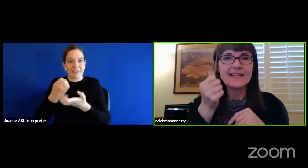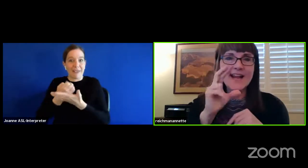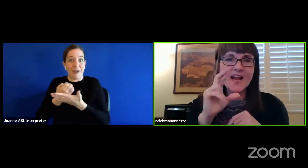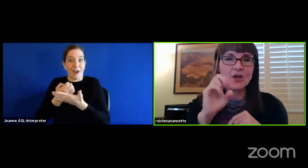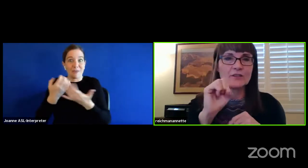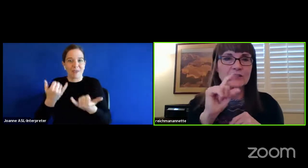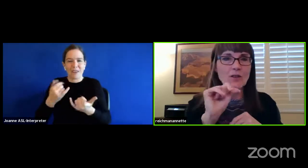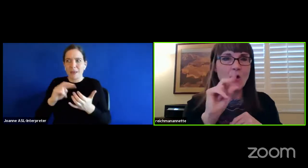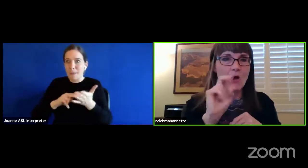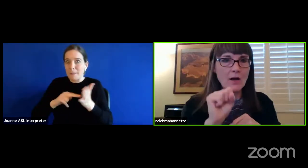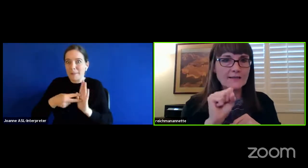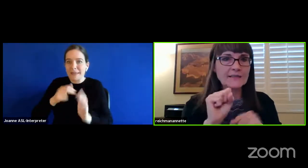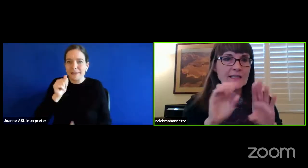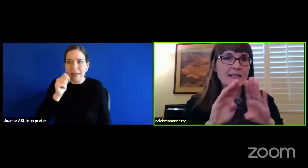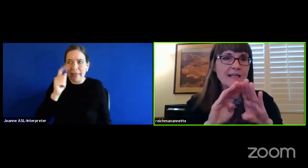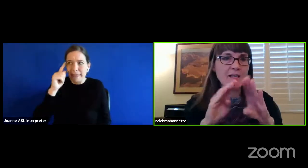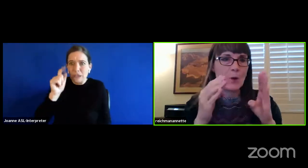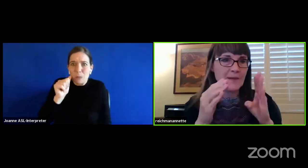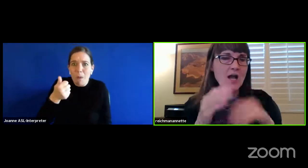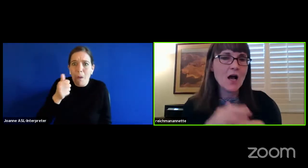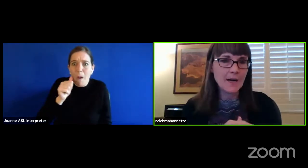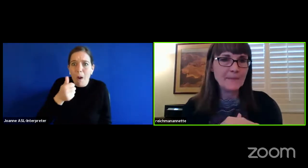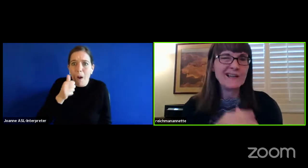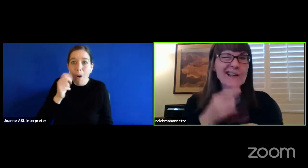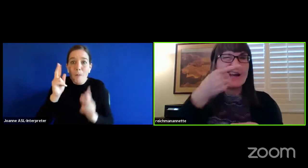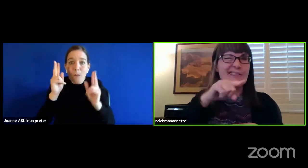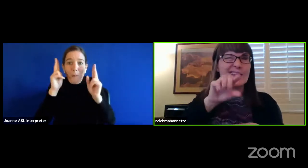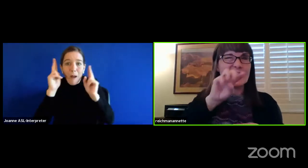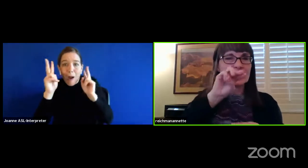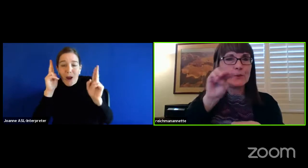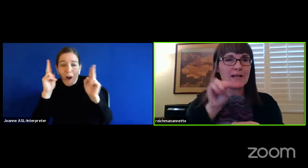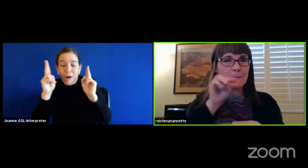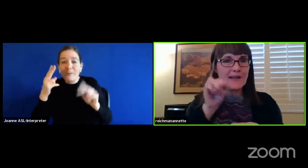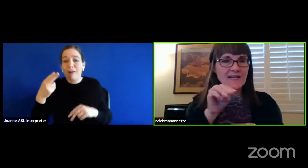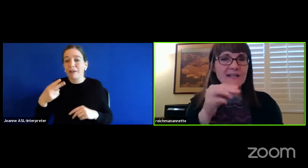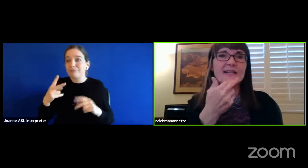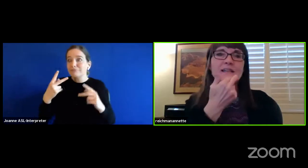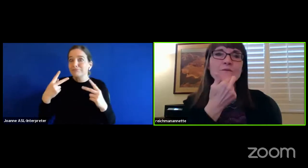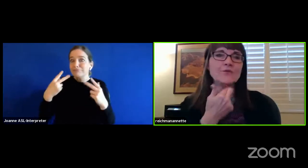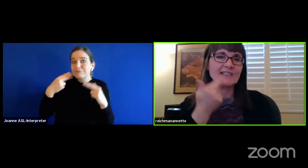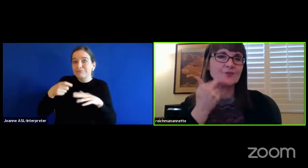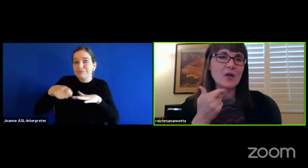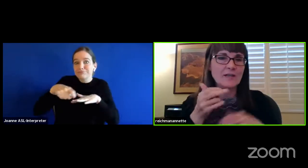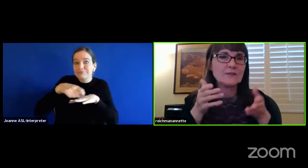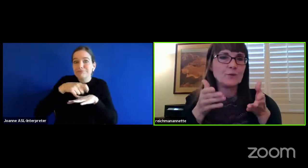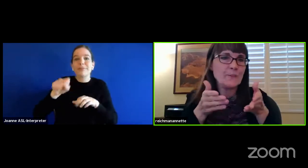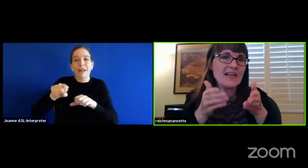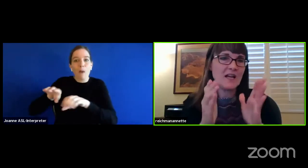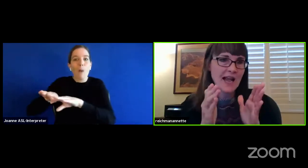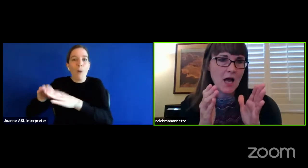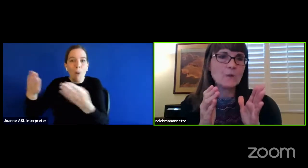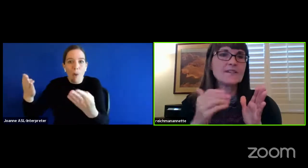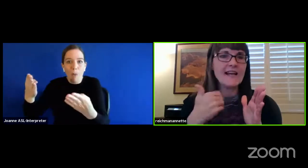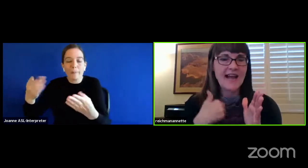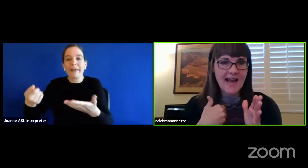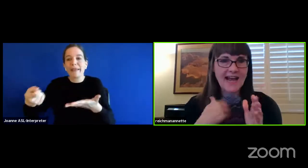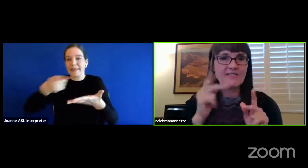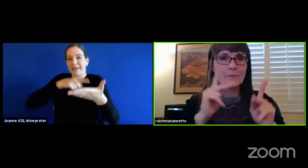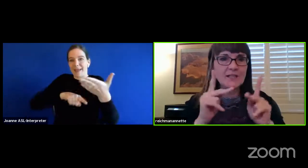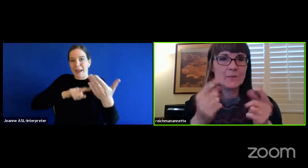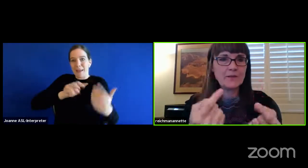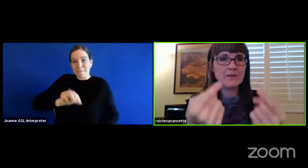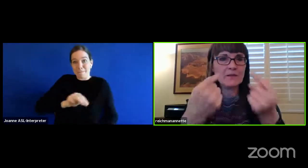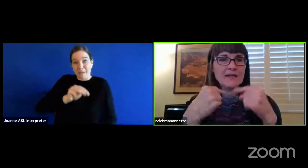and hair salons can open up. And then next week Monday restaurants will be allowed to